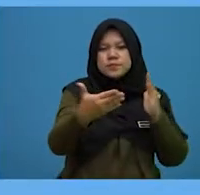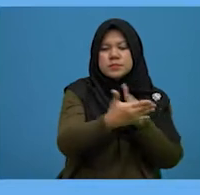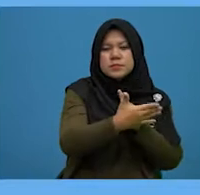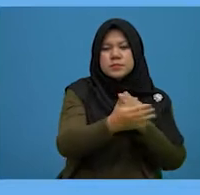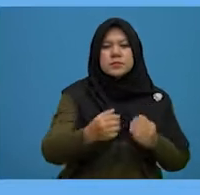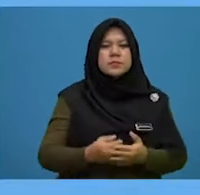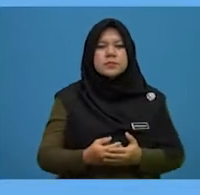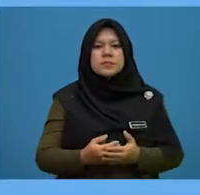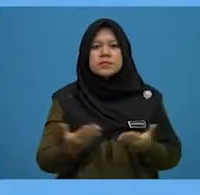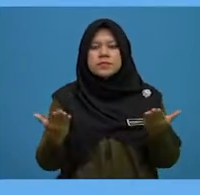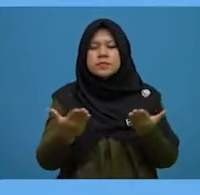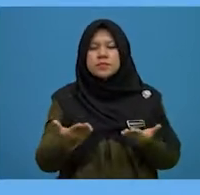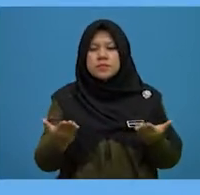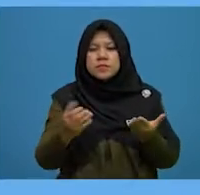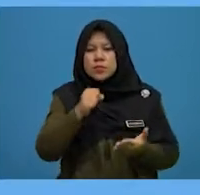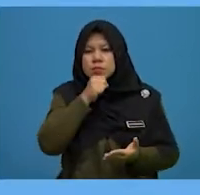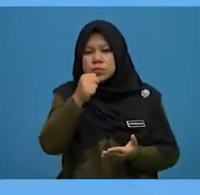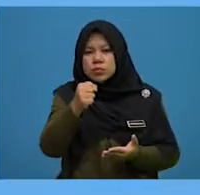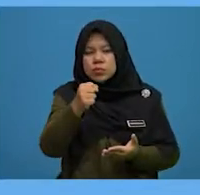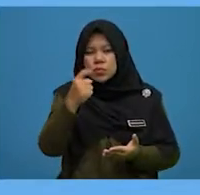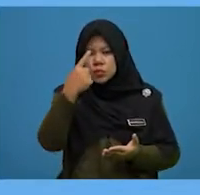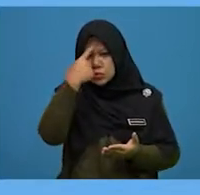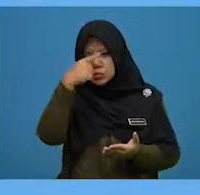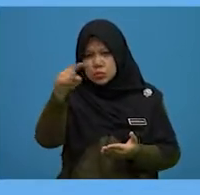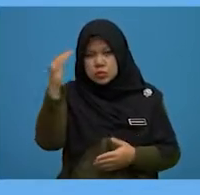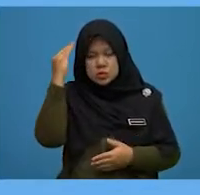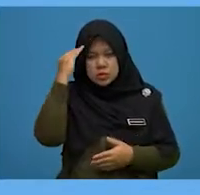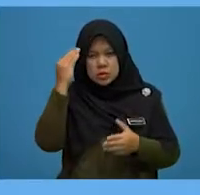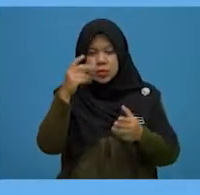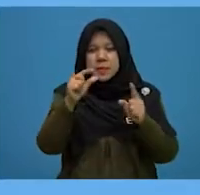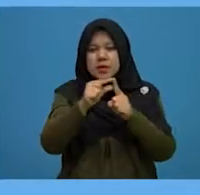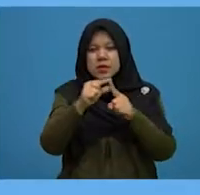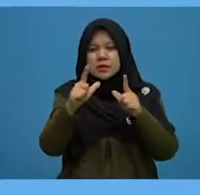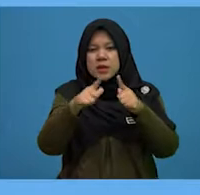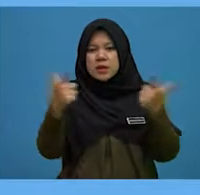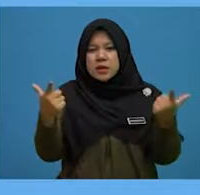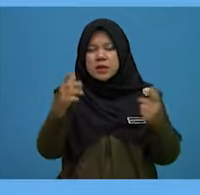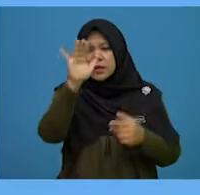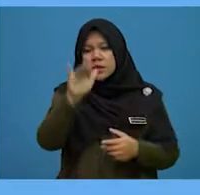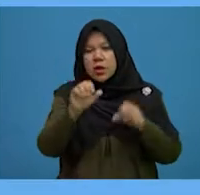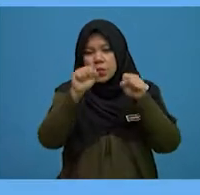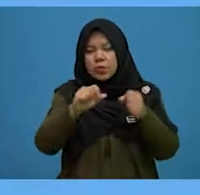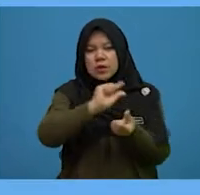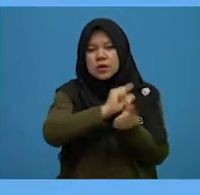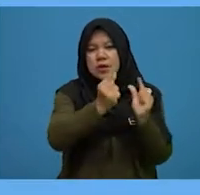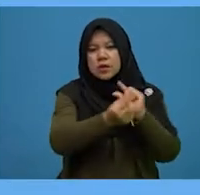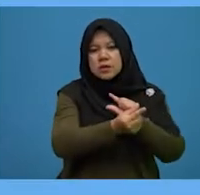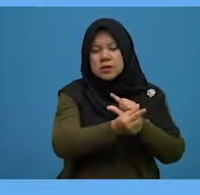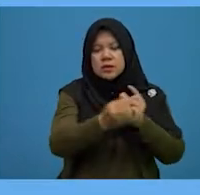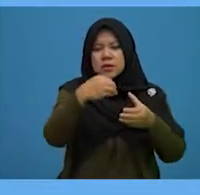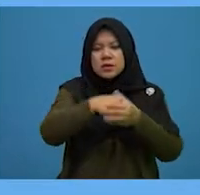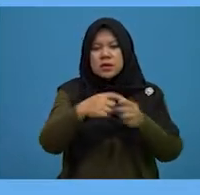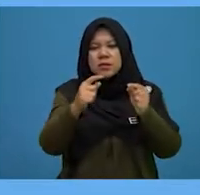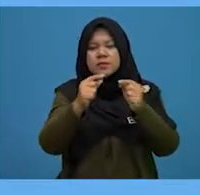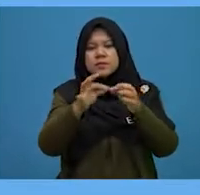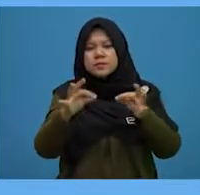Here, you are asked to identify another word that can be replaced in the sentence